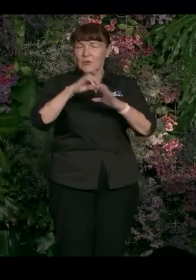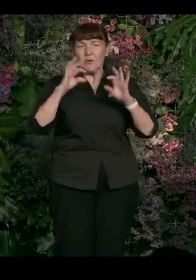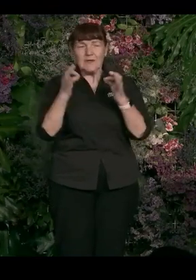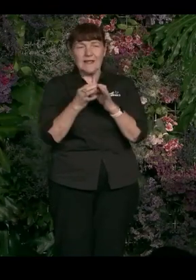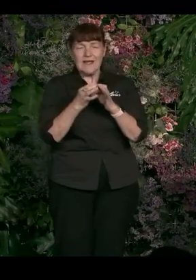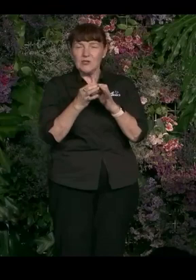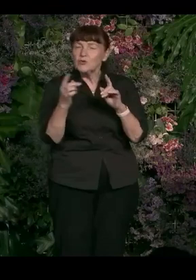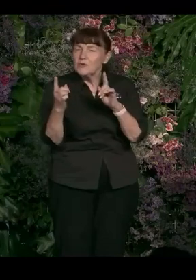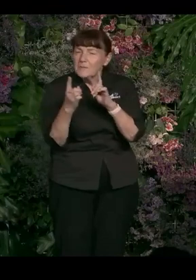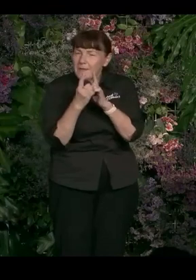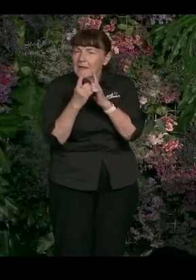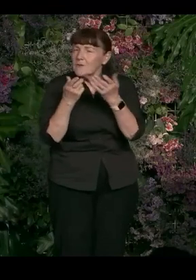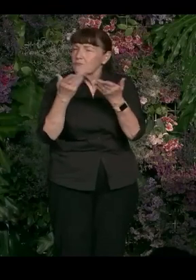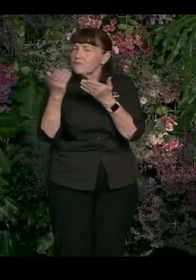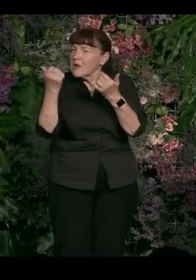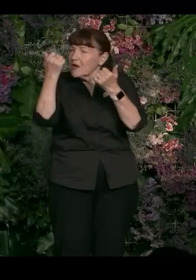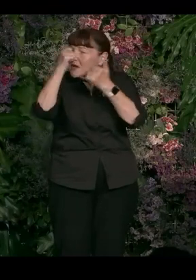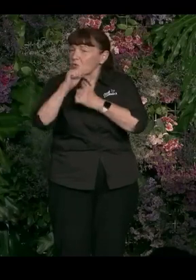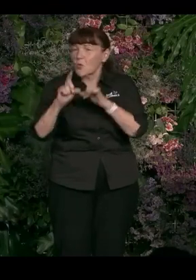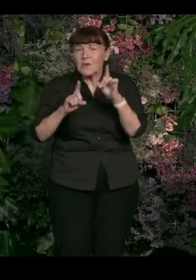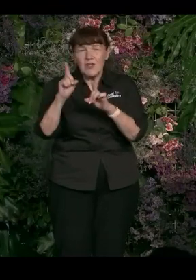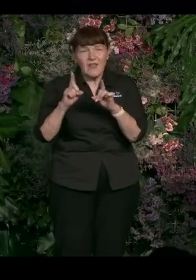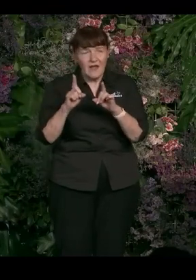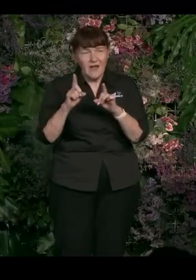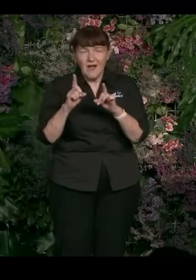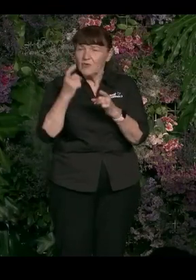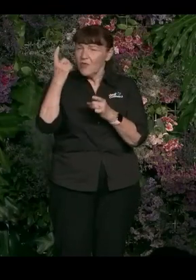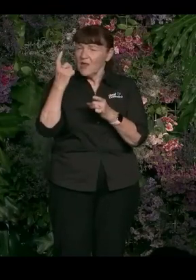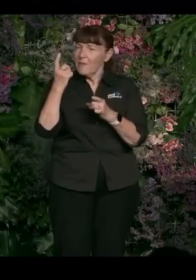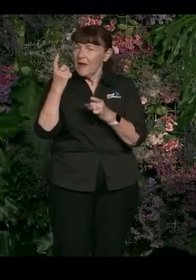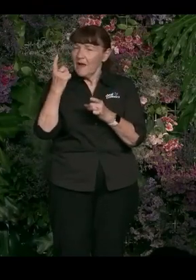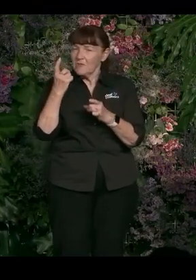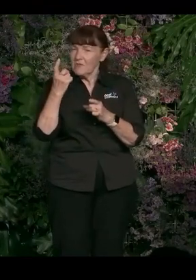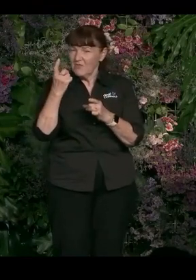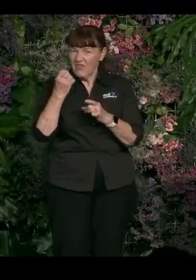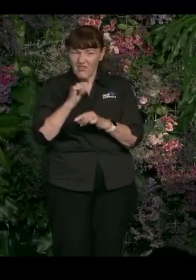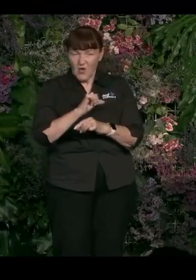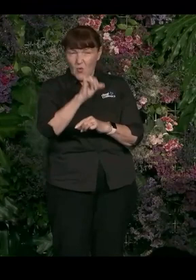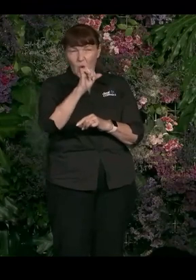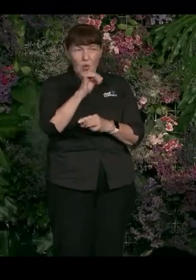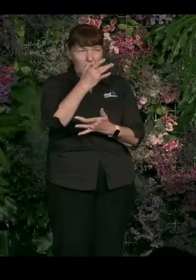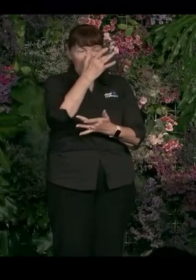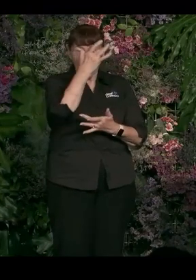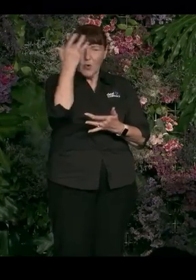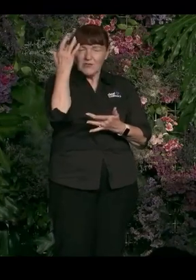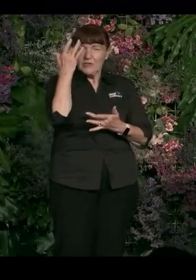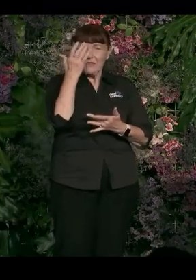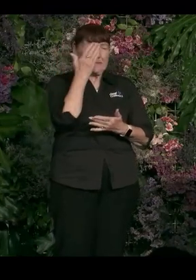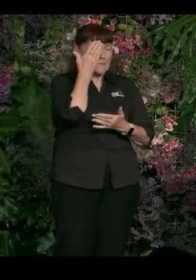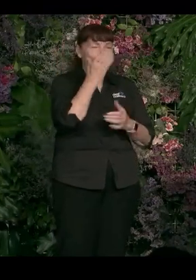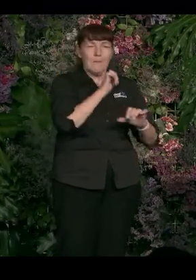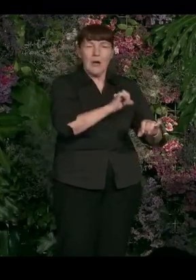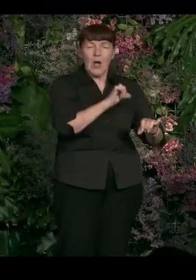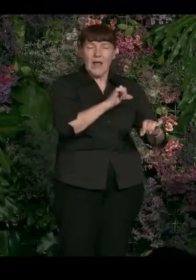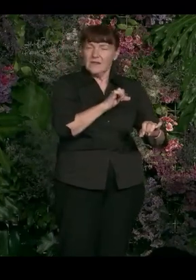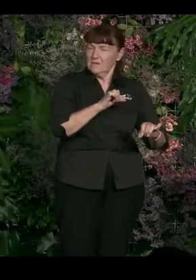connect with each other and know each other on a different level. And be able to think about their own unconscious bias in that. You know, why do